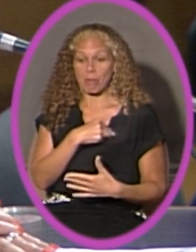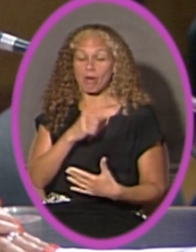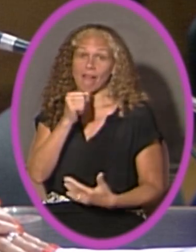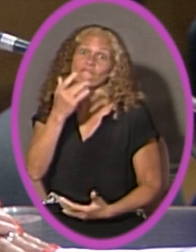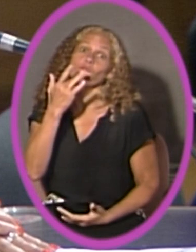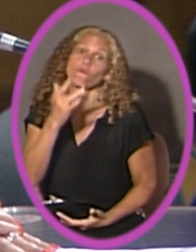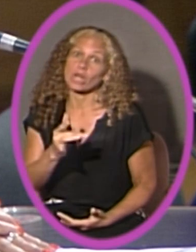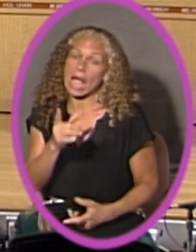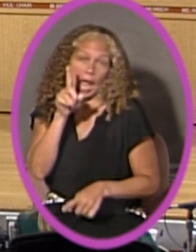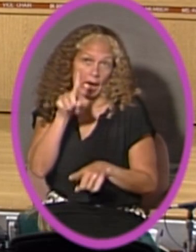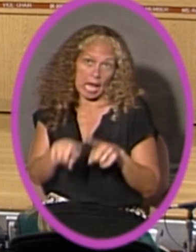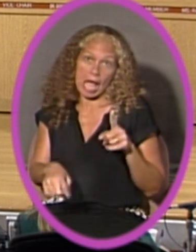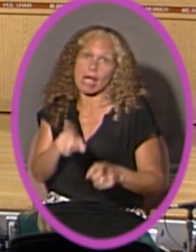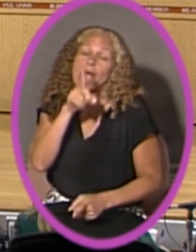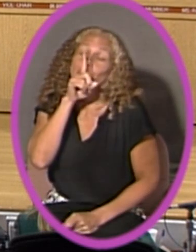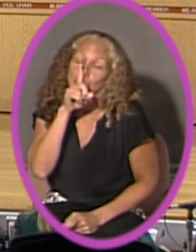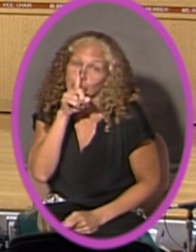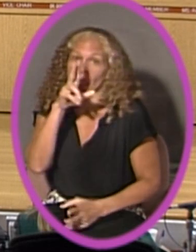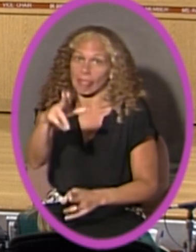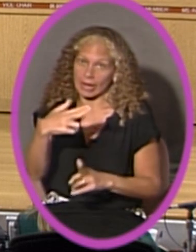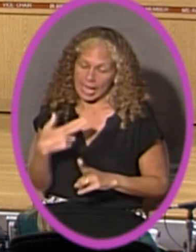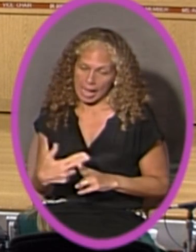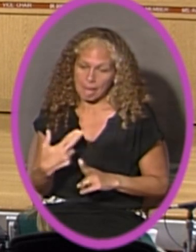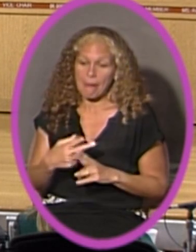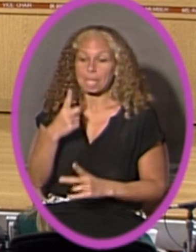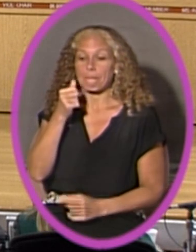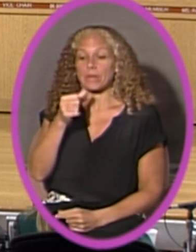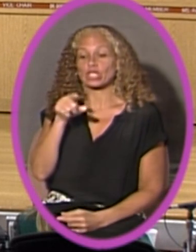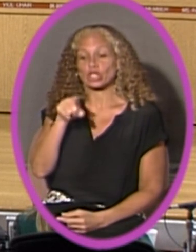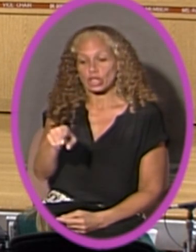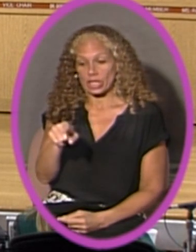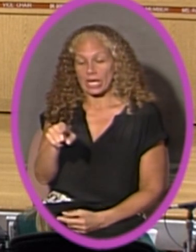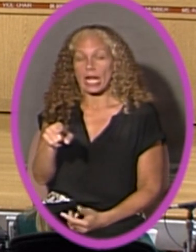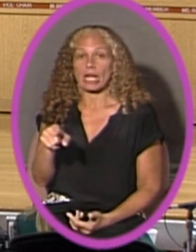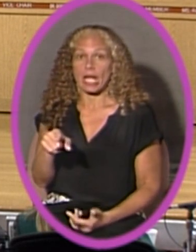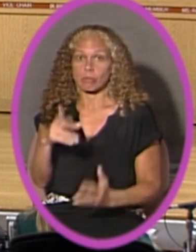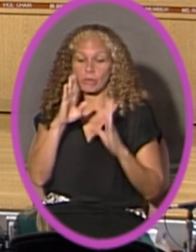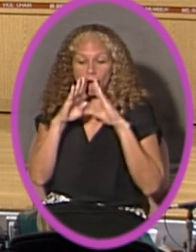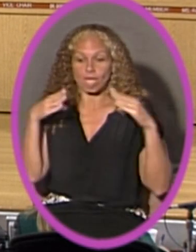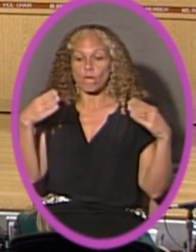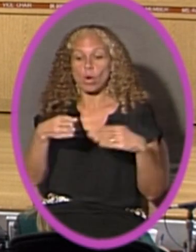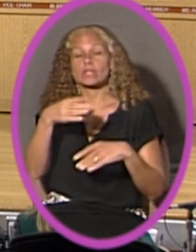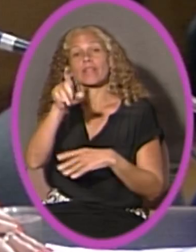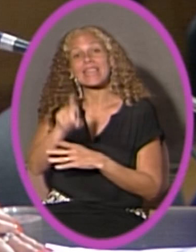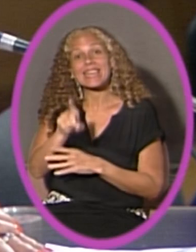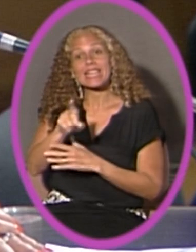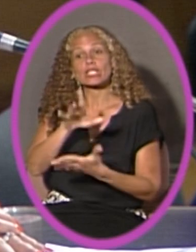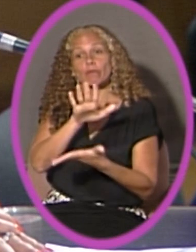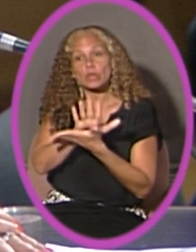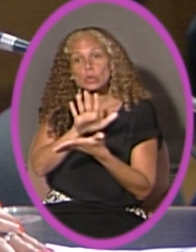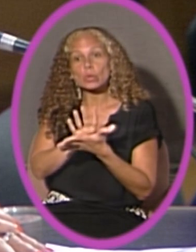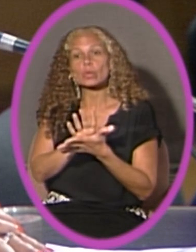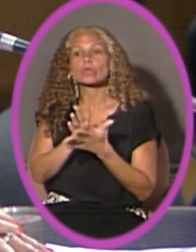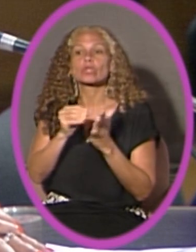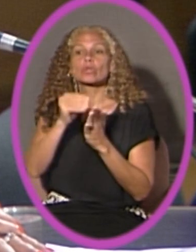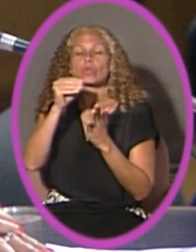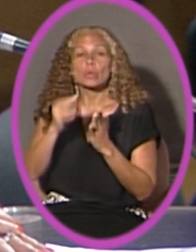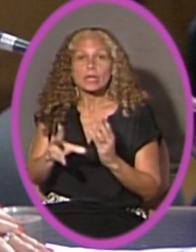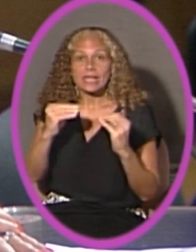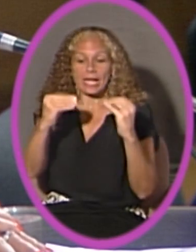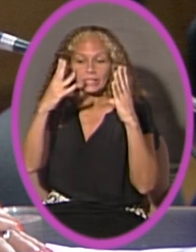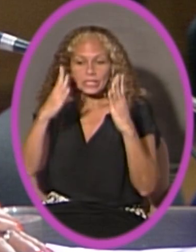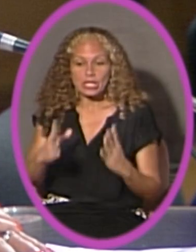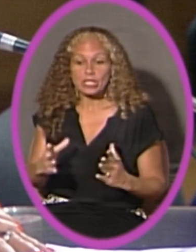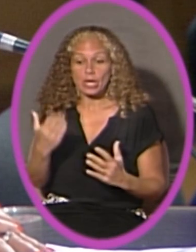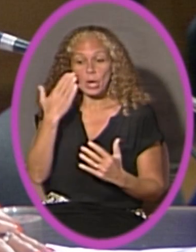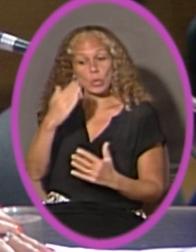I cannot mention her name. But she has been focused on the needs of our school students and teachers. And for